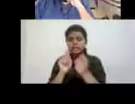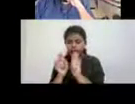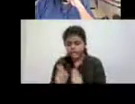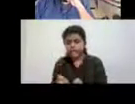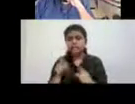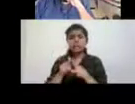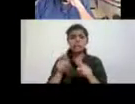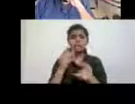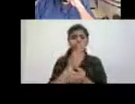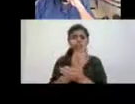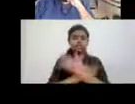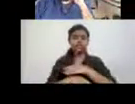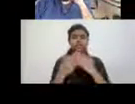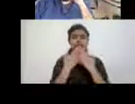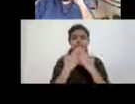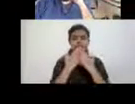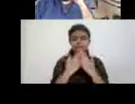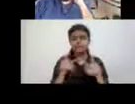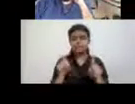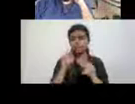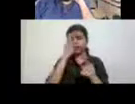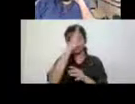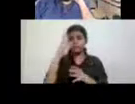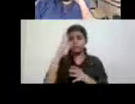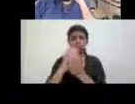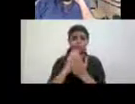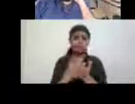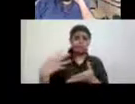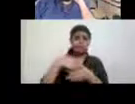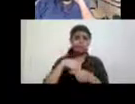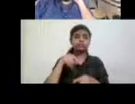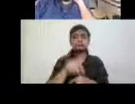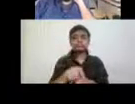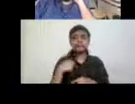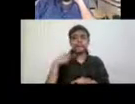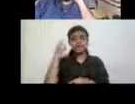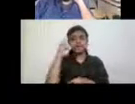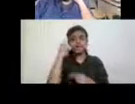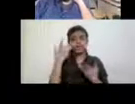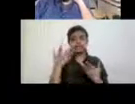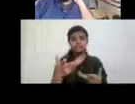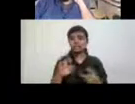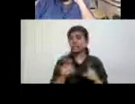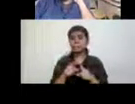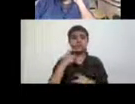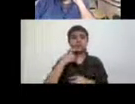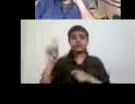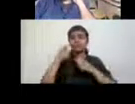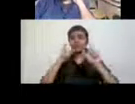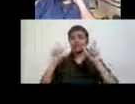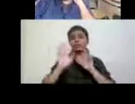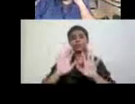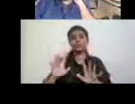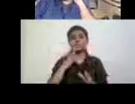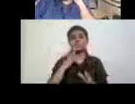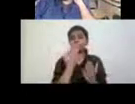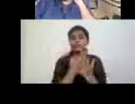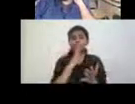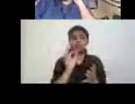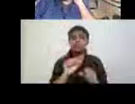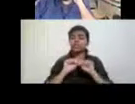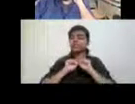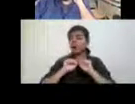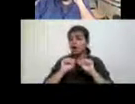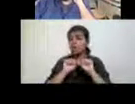study of disability in the academic curriculum. And that's probably me really complaining about the fact that it was so difficult